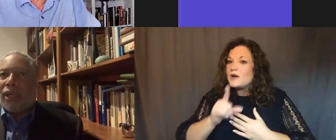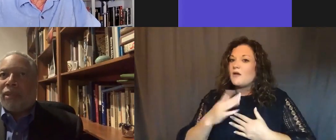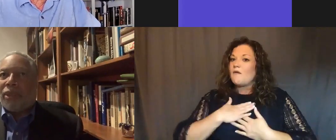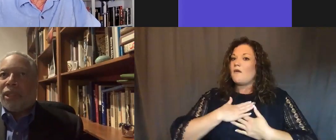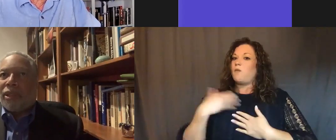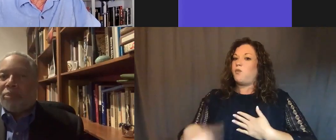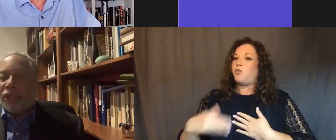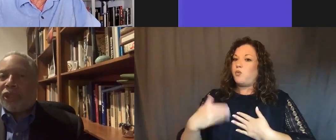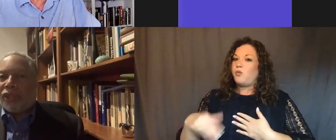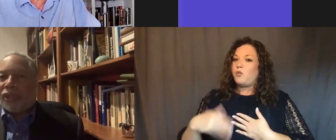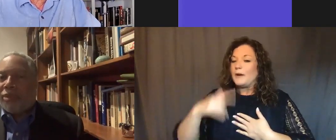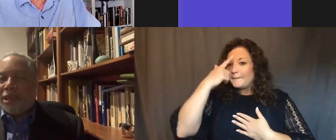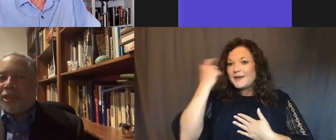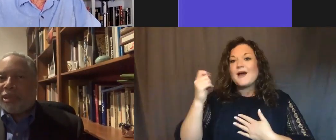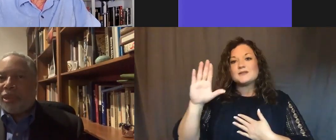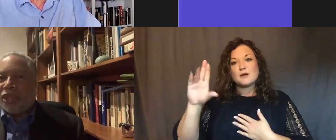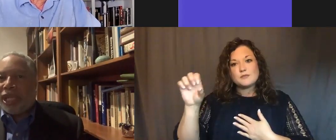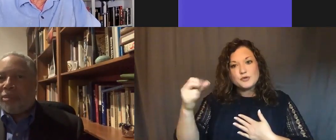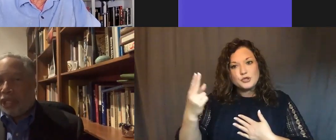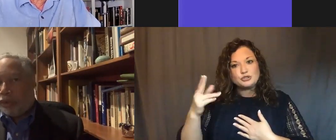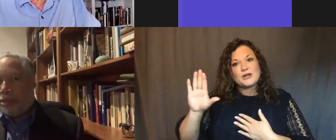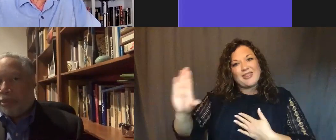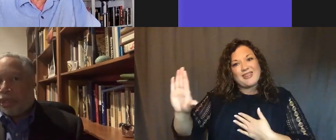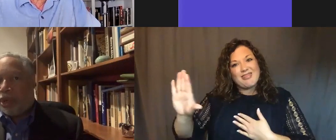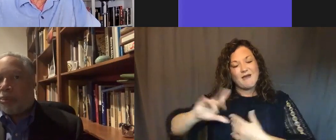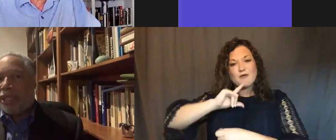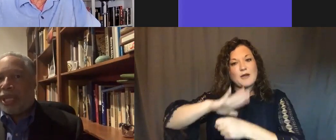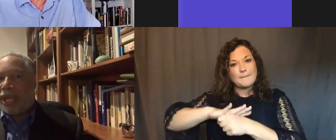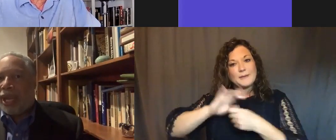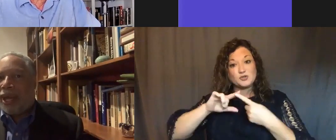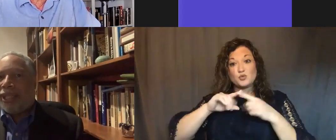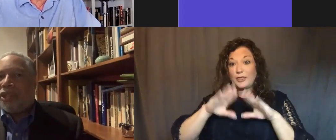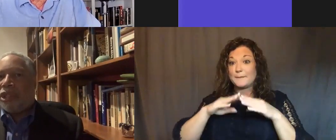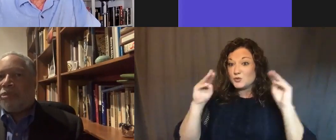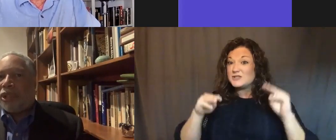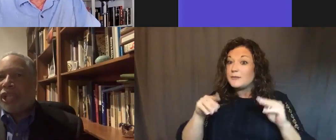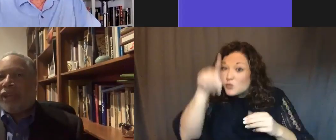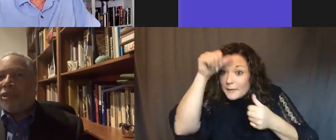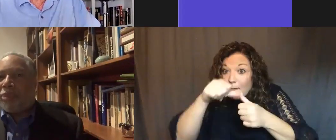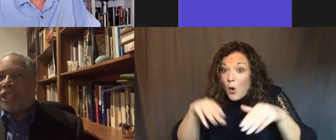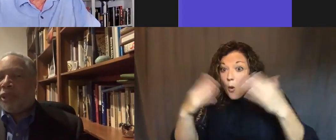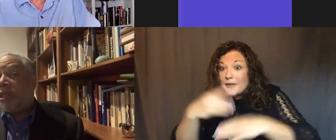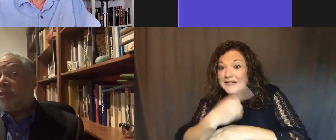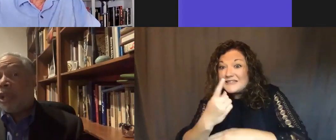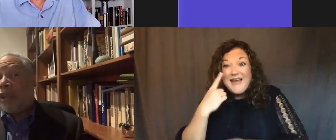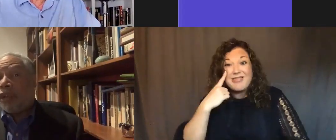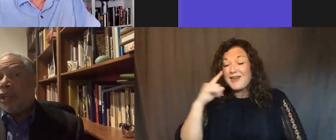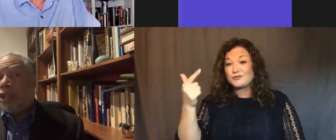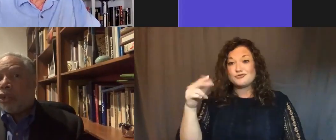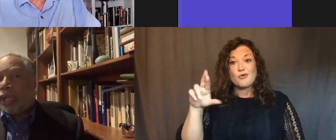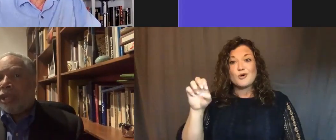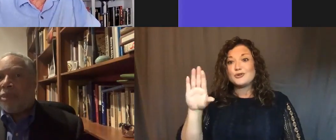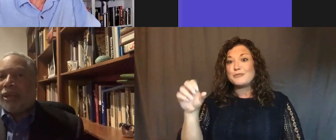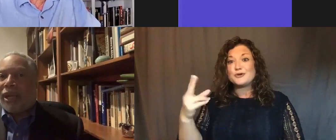the Bush's commitment to the museum. And you remember the opening day. I think George Bush gave the best speech of his life,